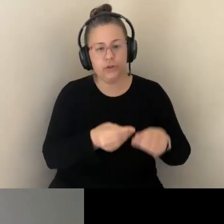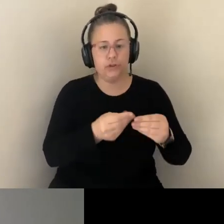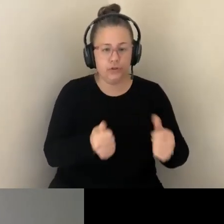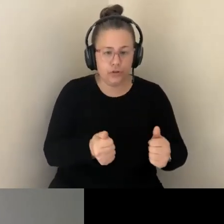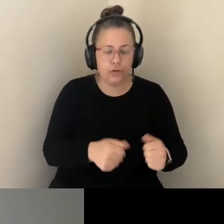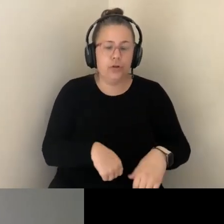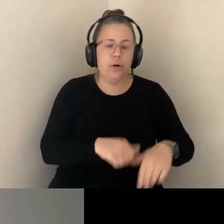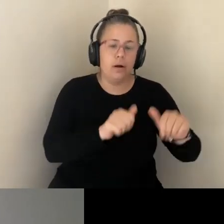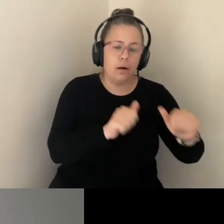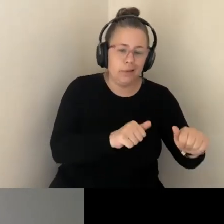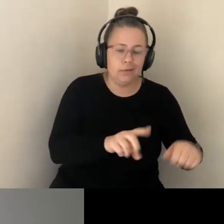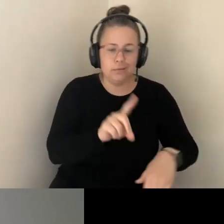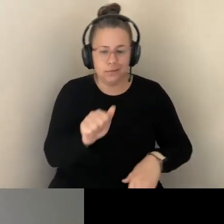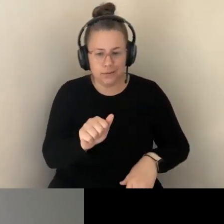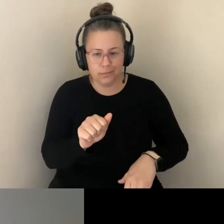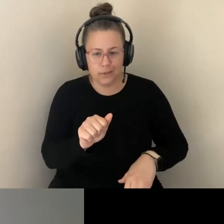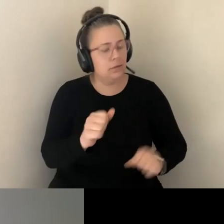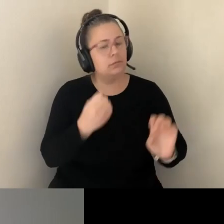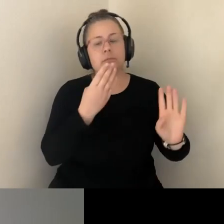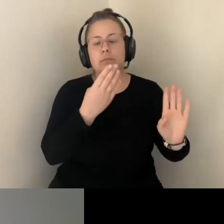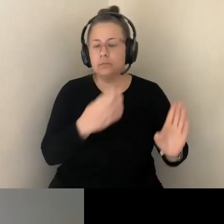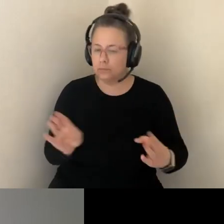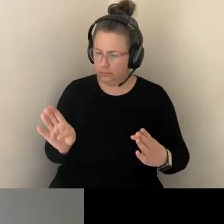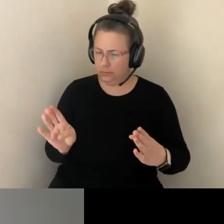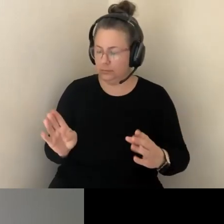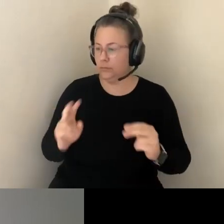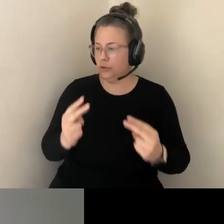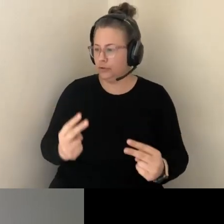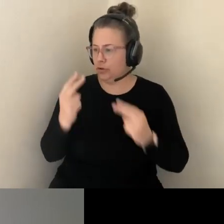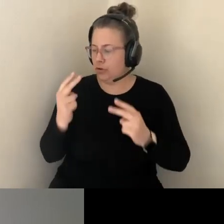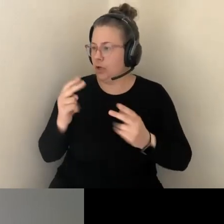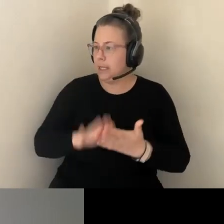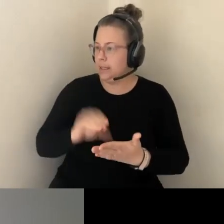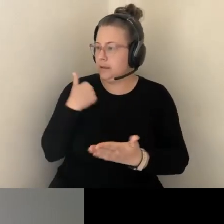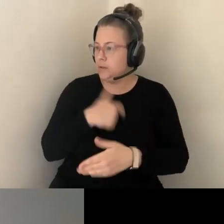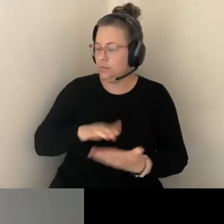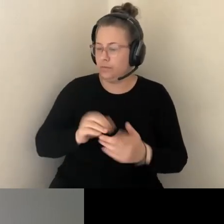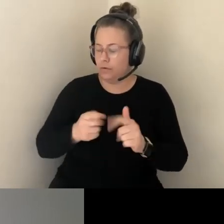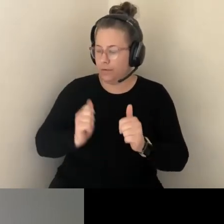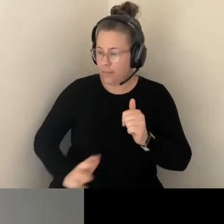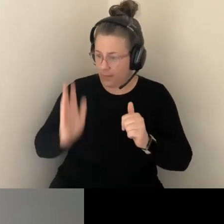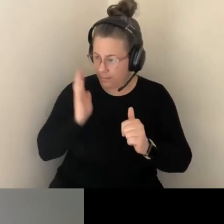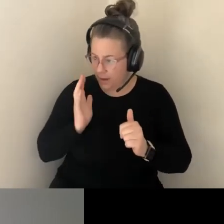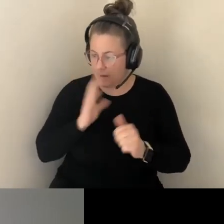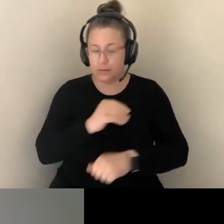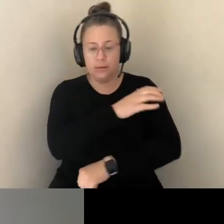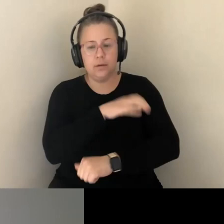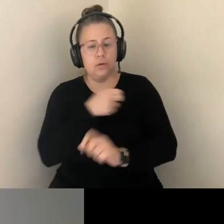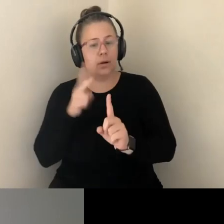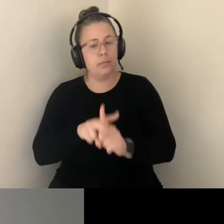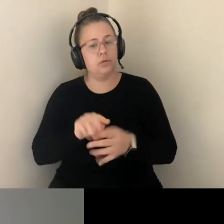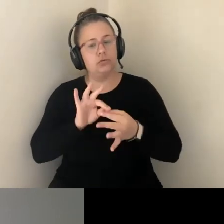GIVEN THE LESSONS OF THE PAST AND THE CONTINUED PROGRESS OF CLINICAL APPLICATIONS GENOMICS. THE CONTINUED